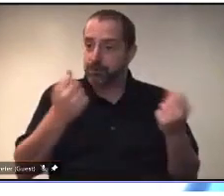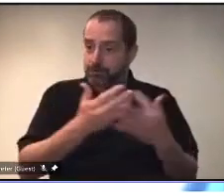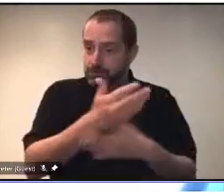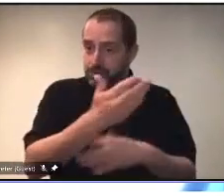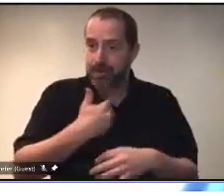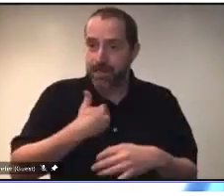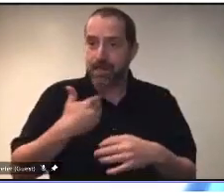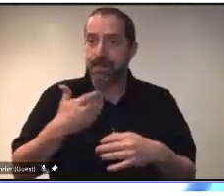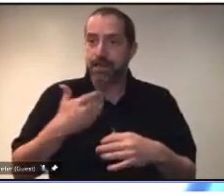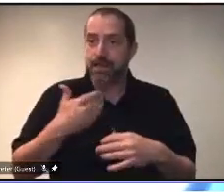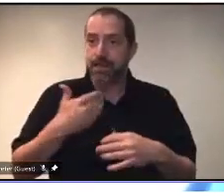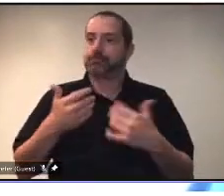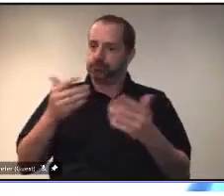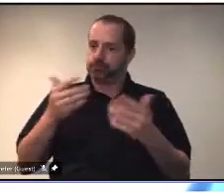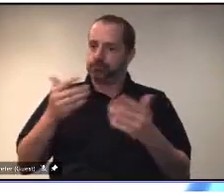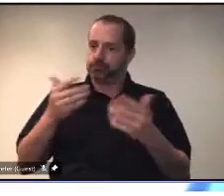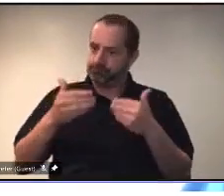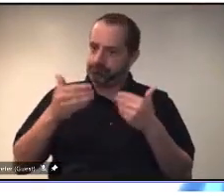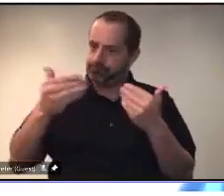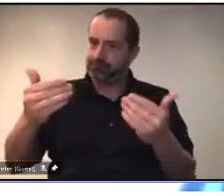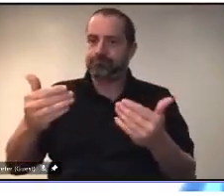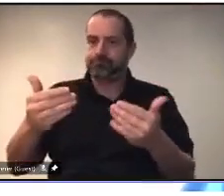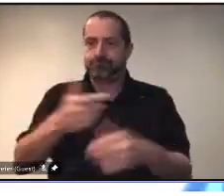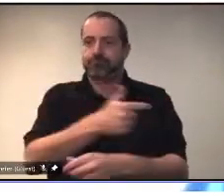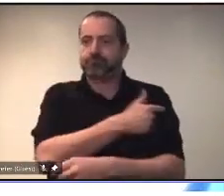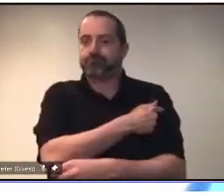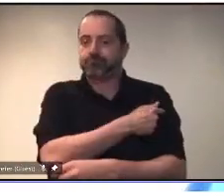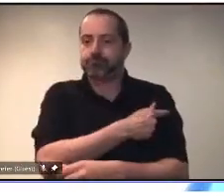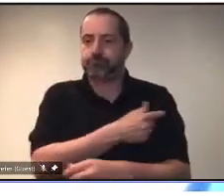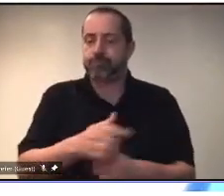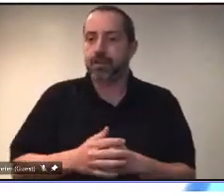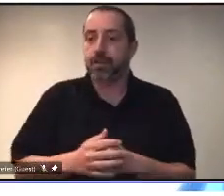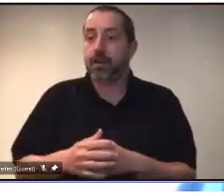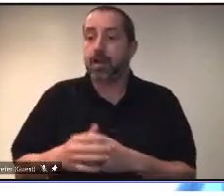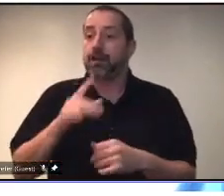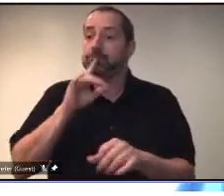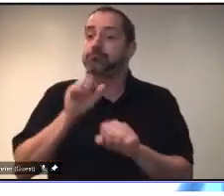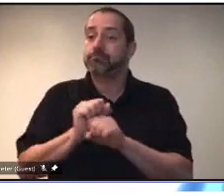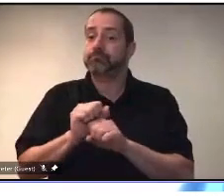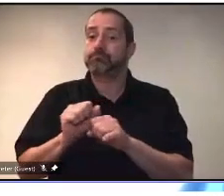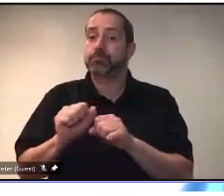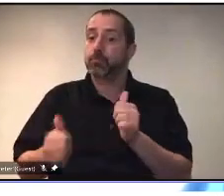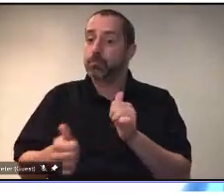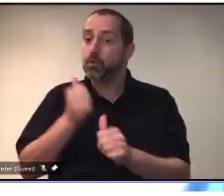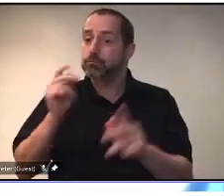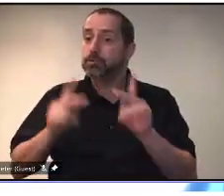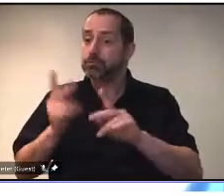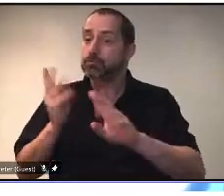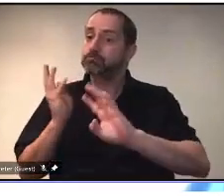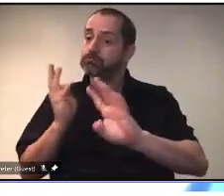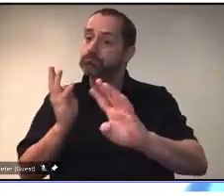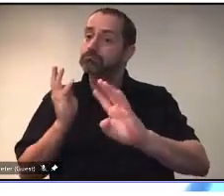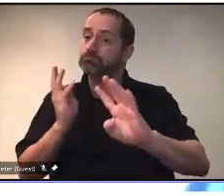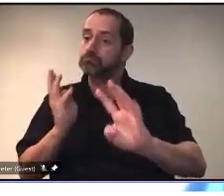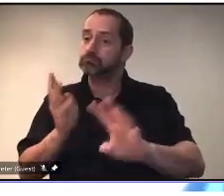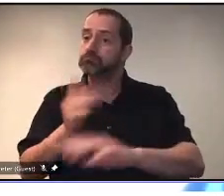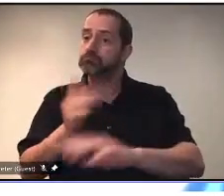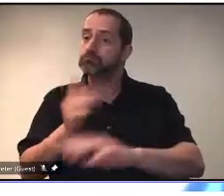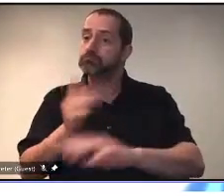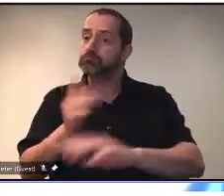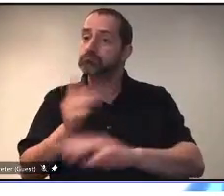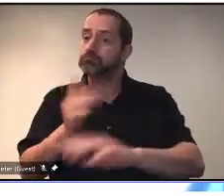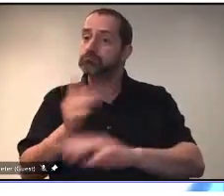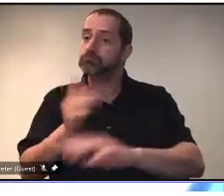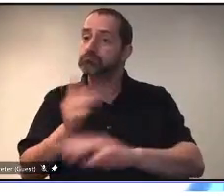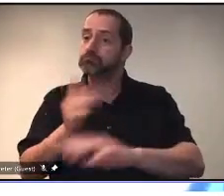uptake uniformly. And for the most part, it's moving along well. But that will then continue to exert downward